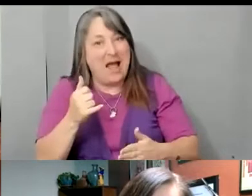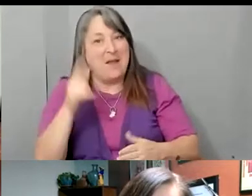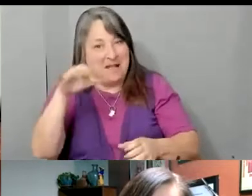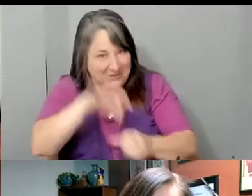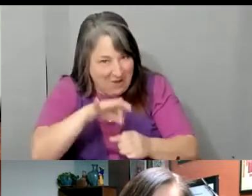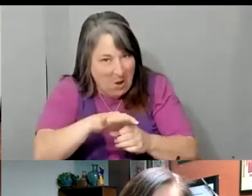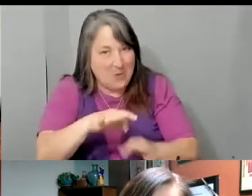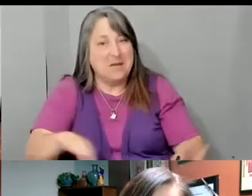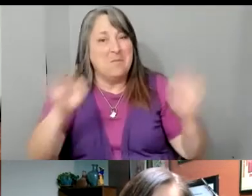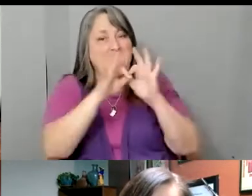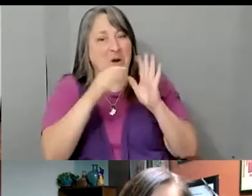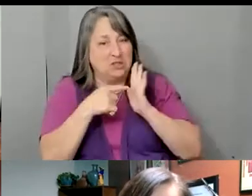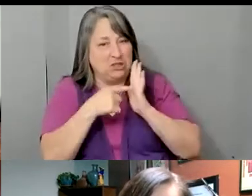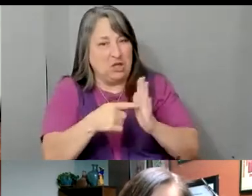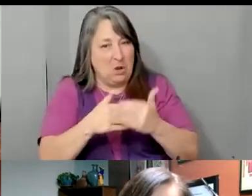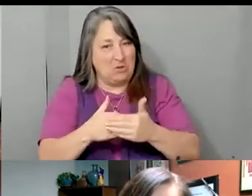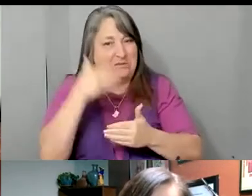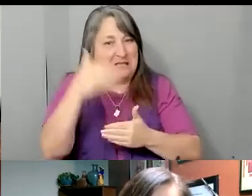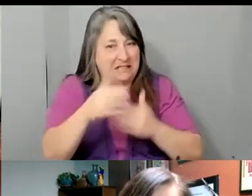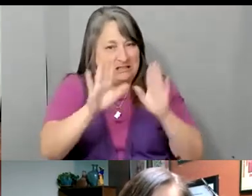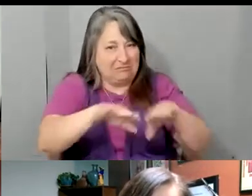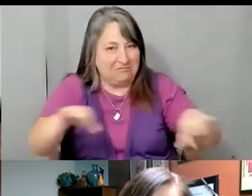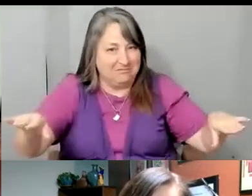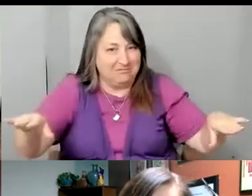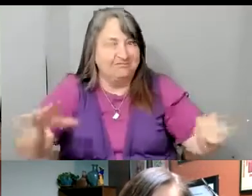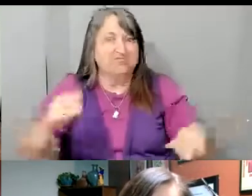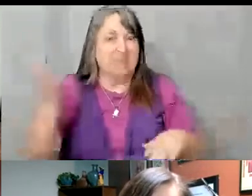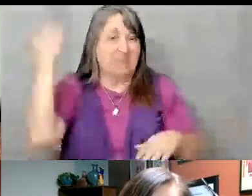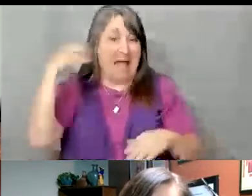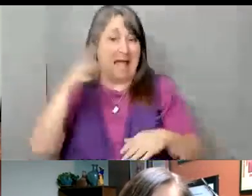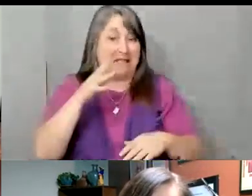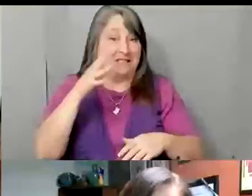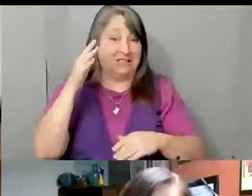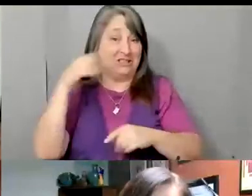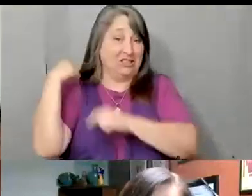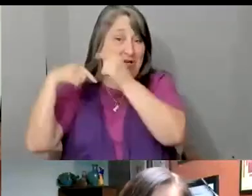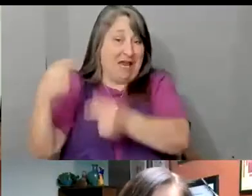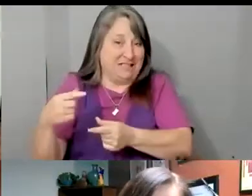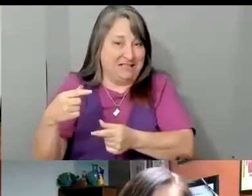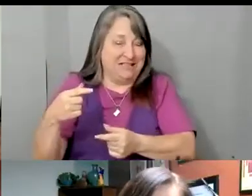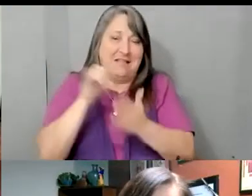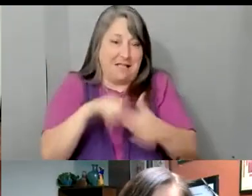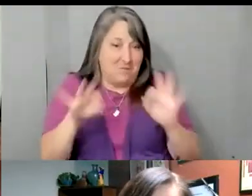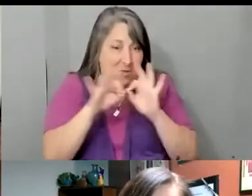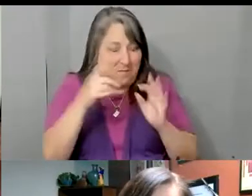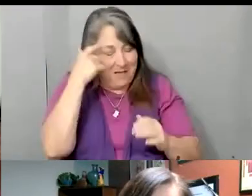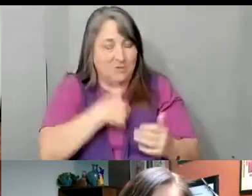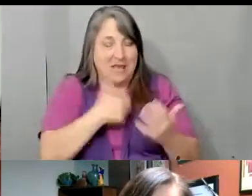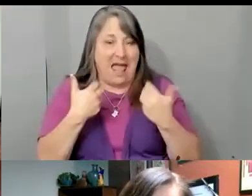pensamiento siempre. Porque tenemos esas ganas. Gracias, Humberto. David.